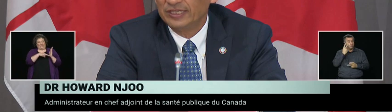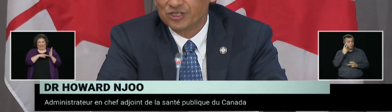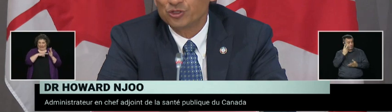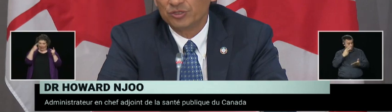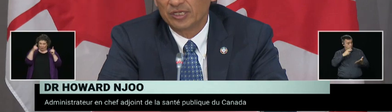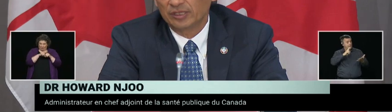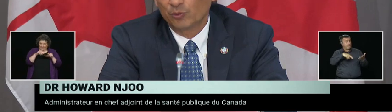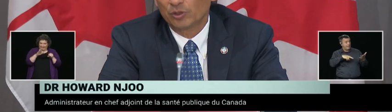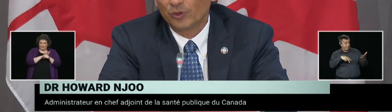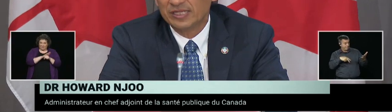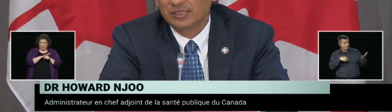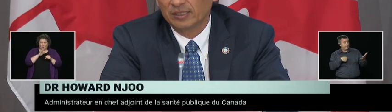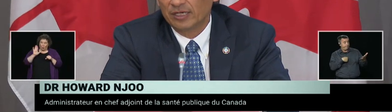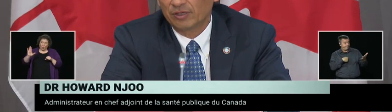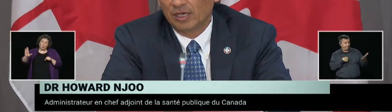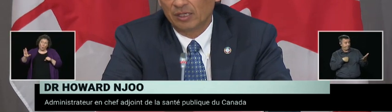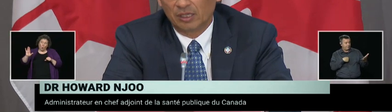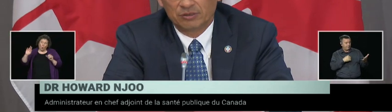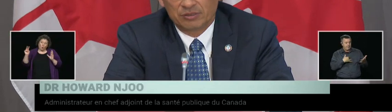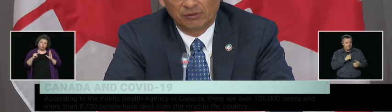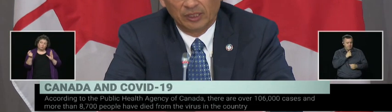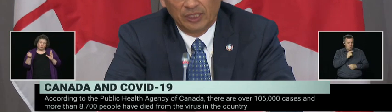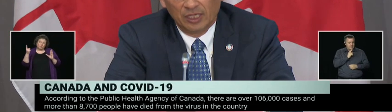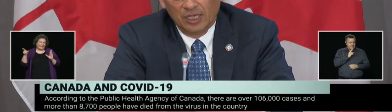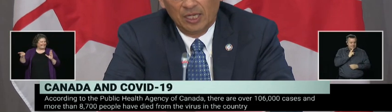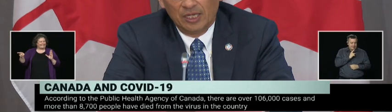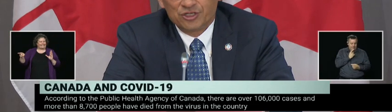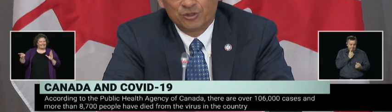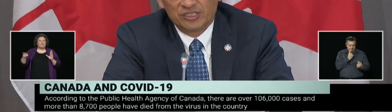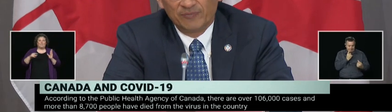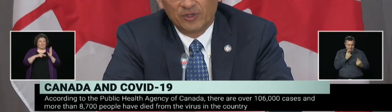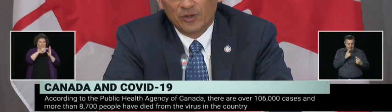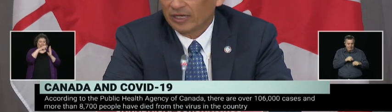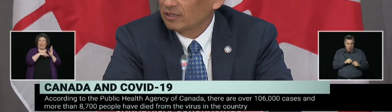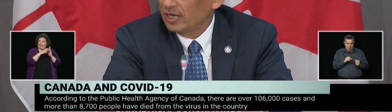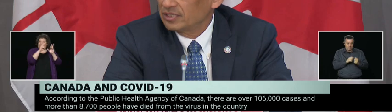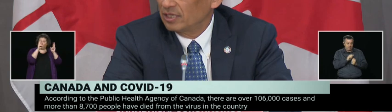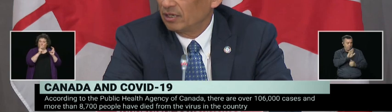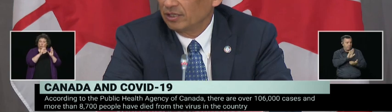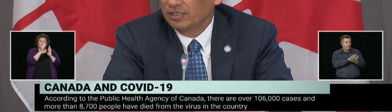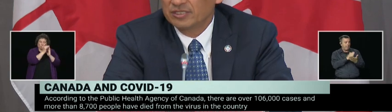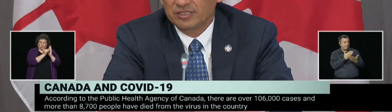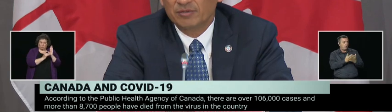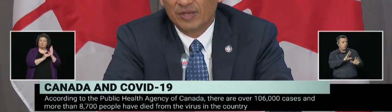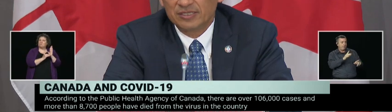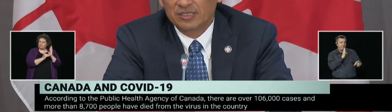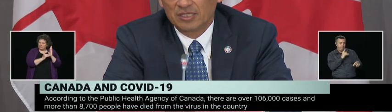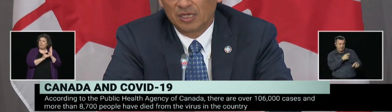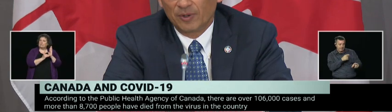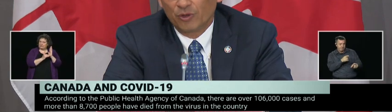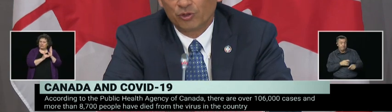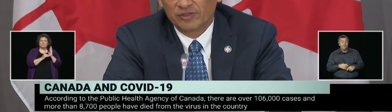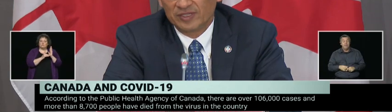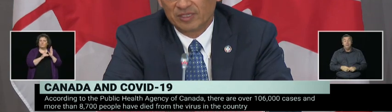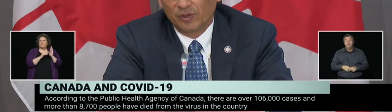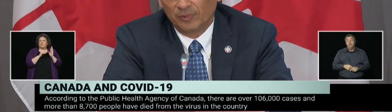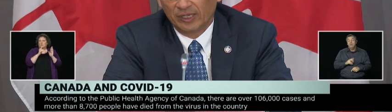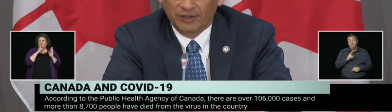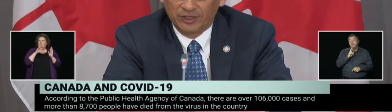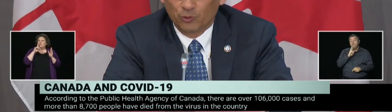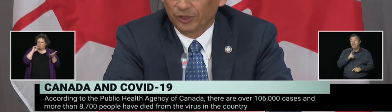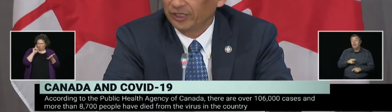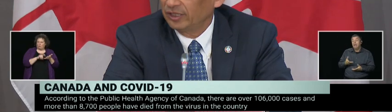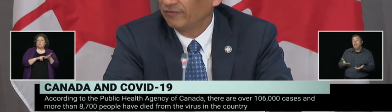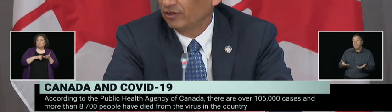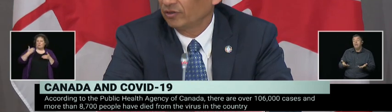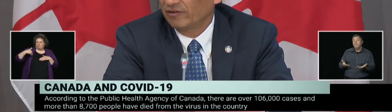Certainly the issues that were raised in the letter are certainly issues that have been recognized on a consistent basis by those of us in public